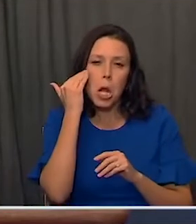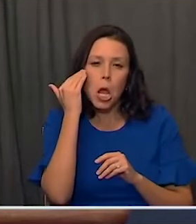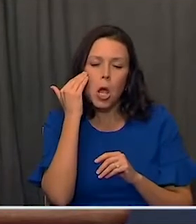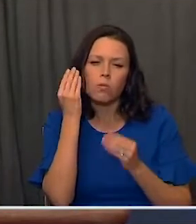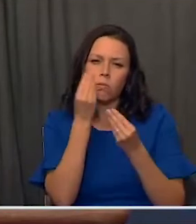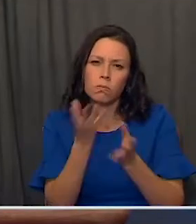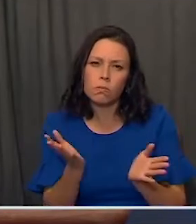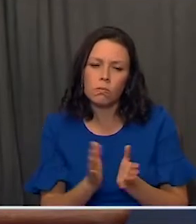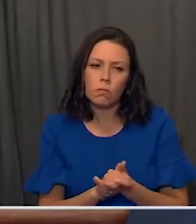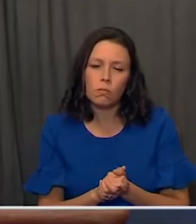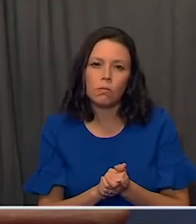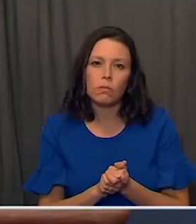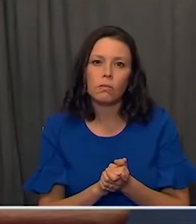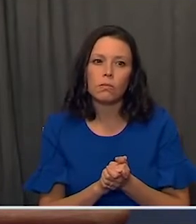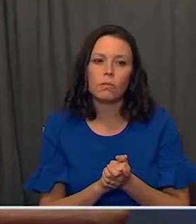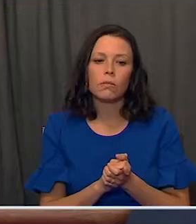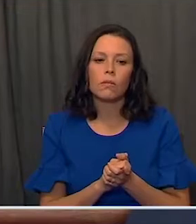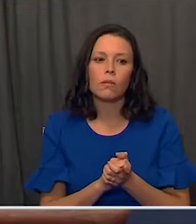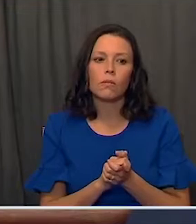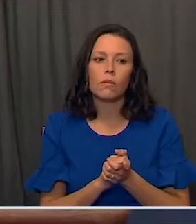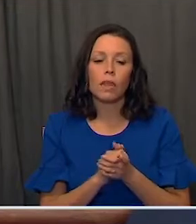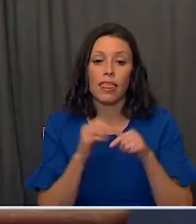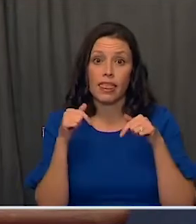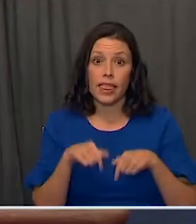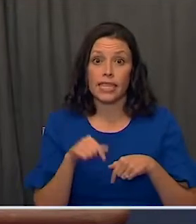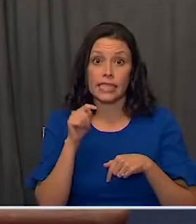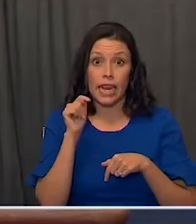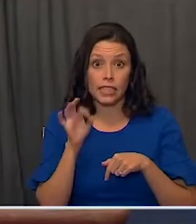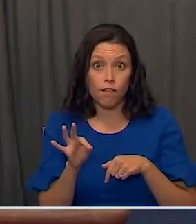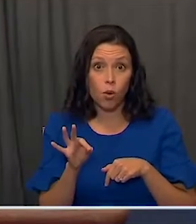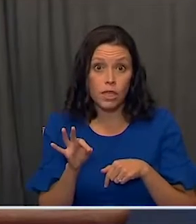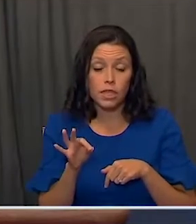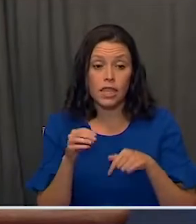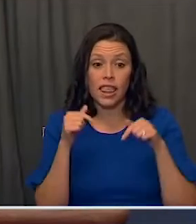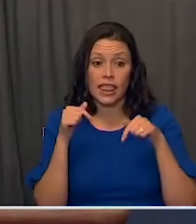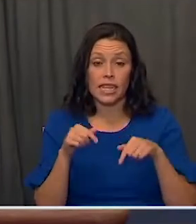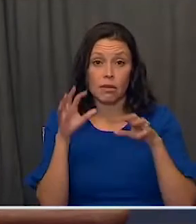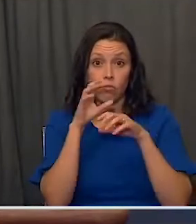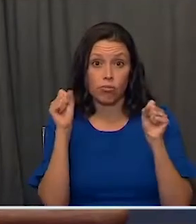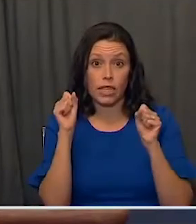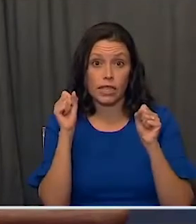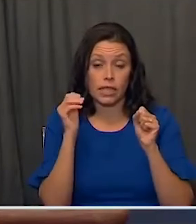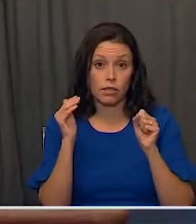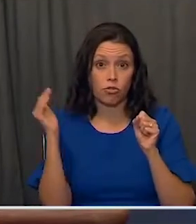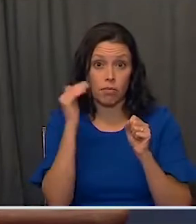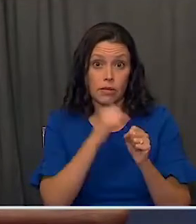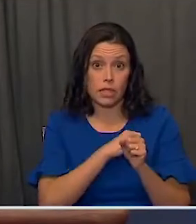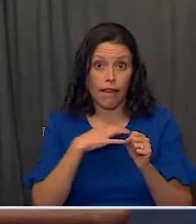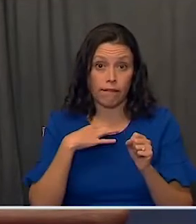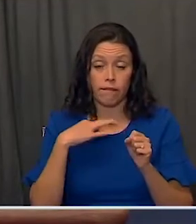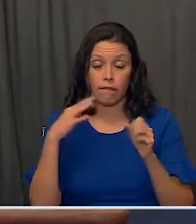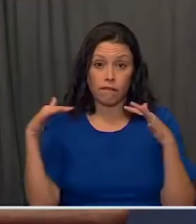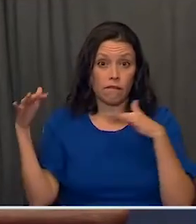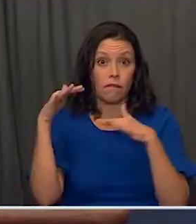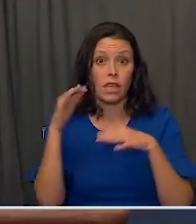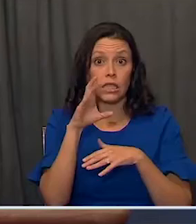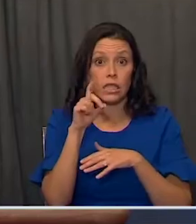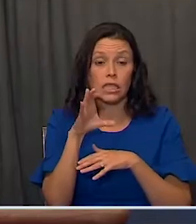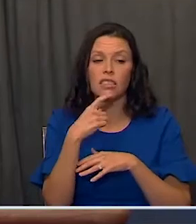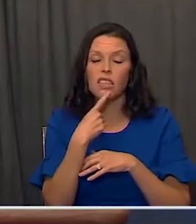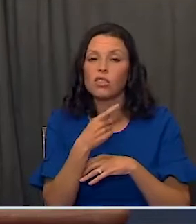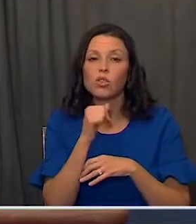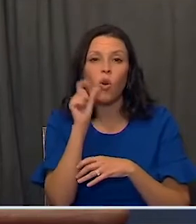it is it is the position of this task force of this administration and of the CDC that we do not need